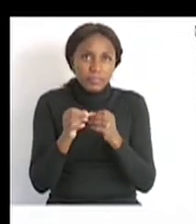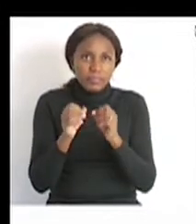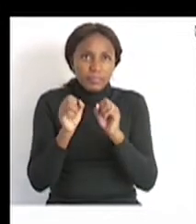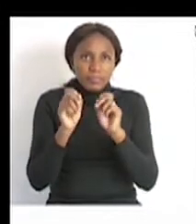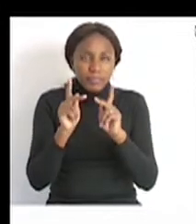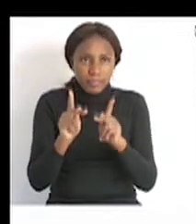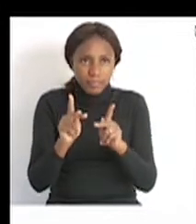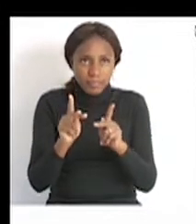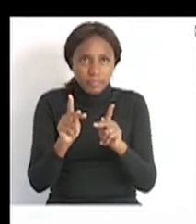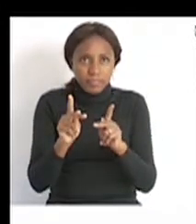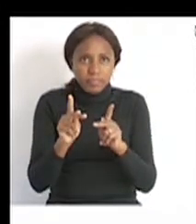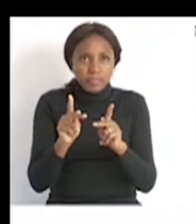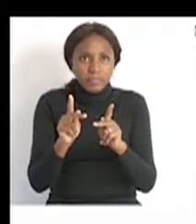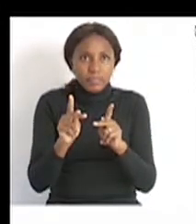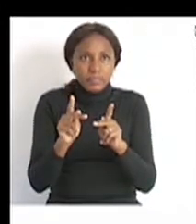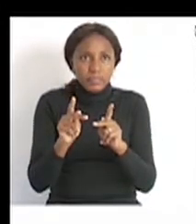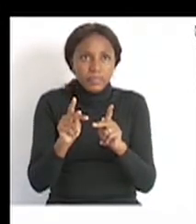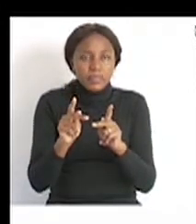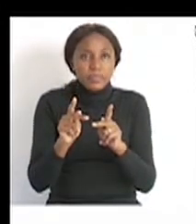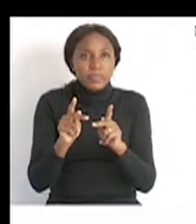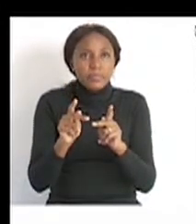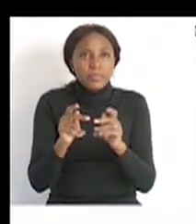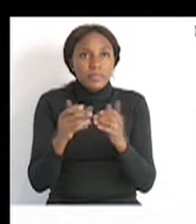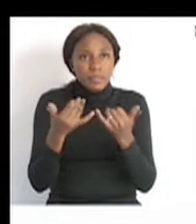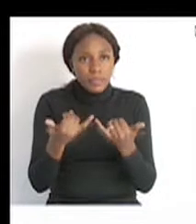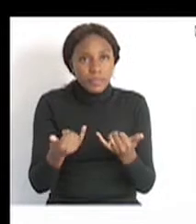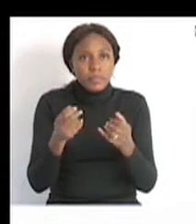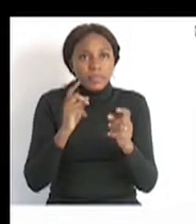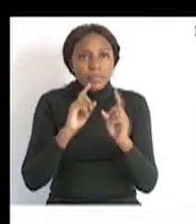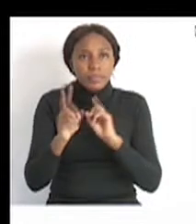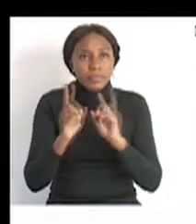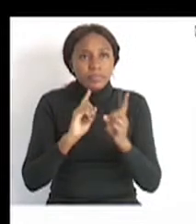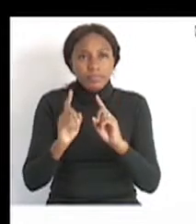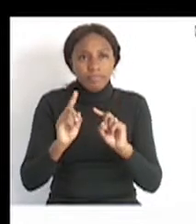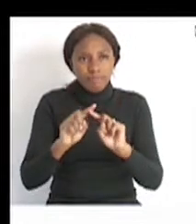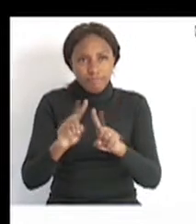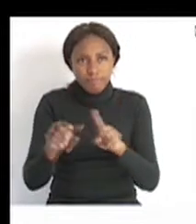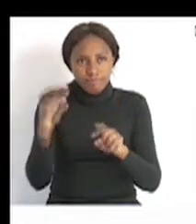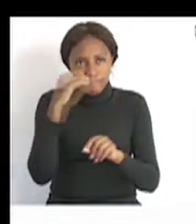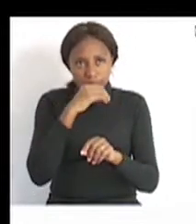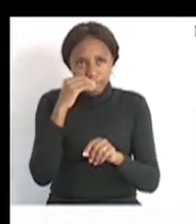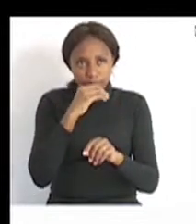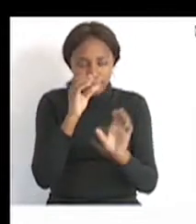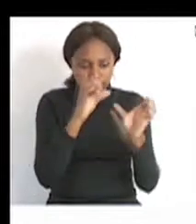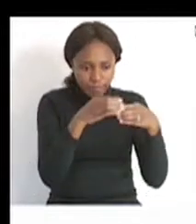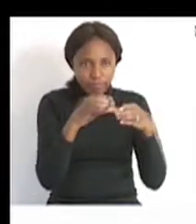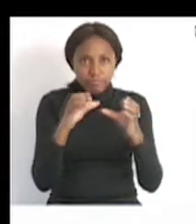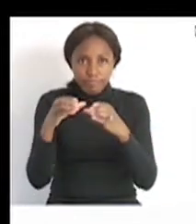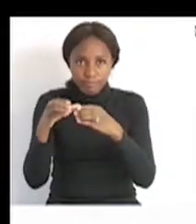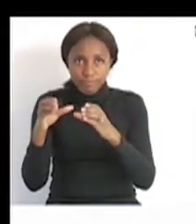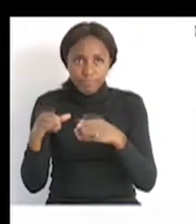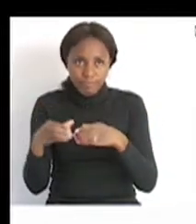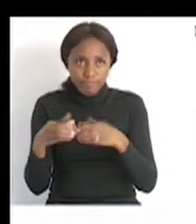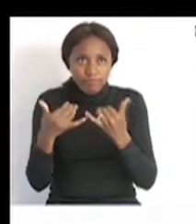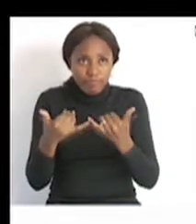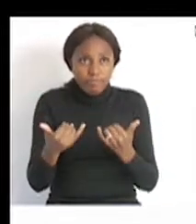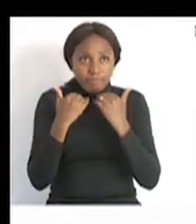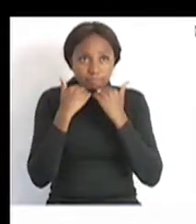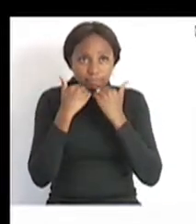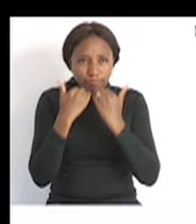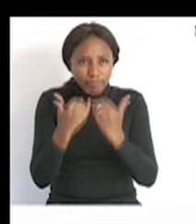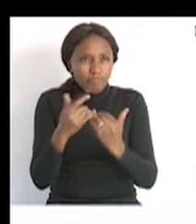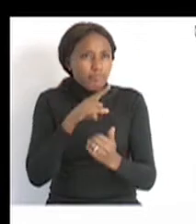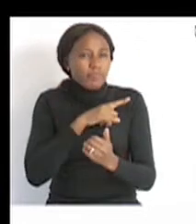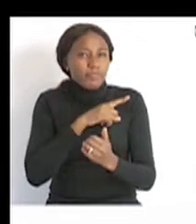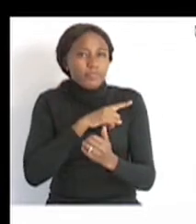a previous lesson, I hope you guys can remember, we talked about the different types of food. And today we are going to discuss the importance of these food types